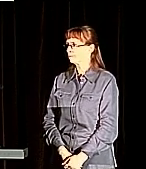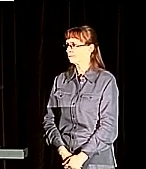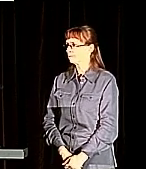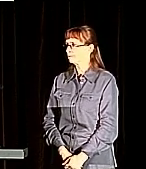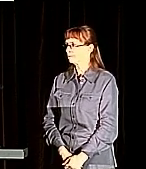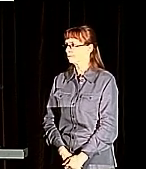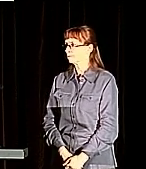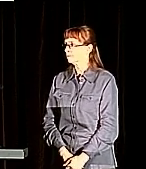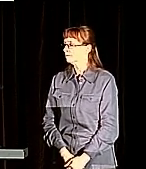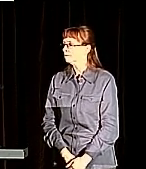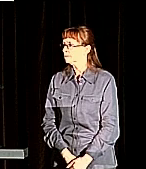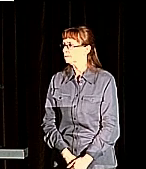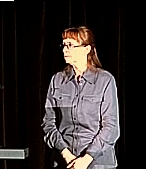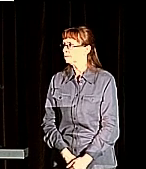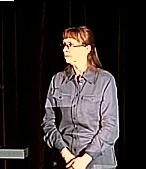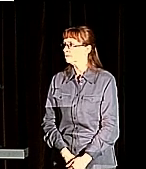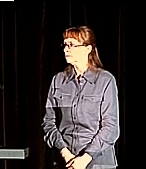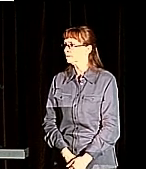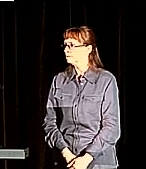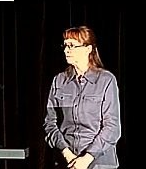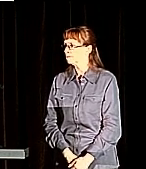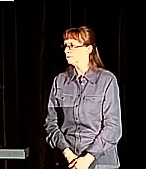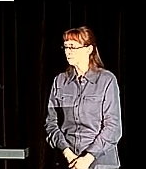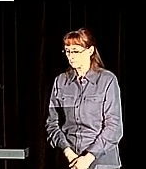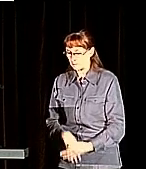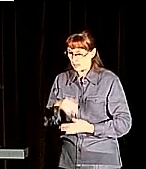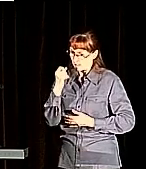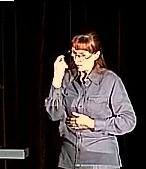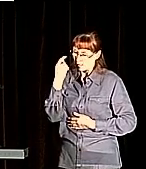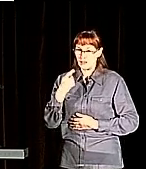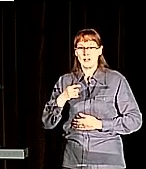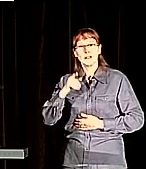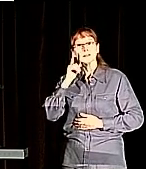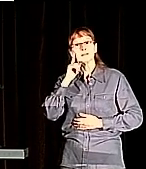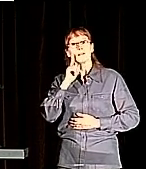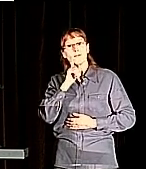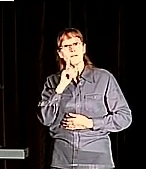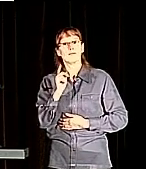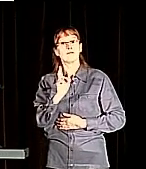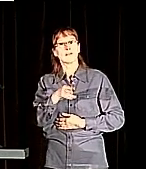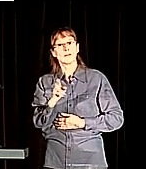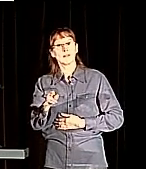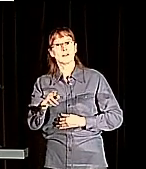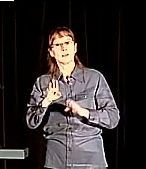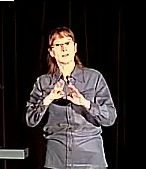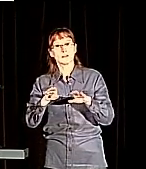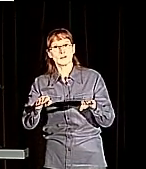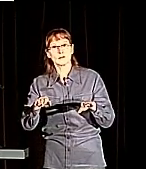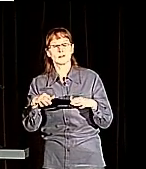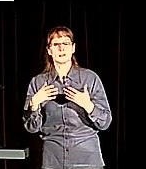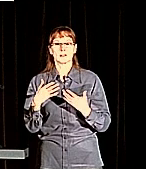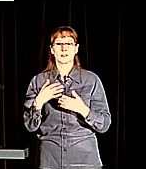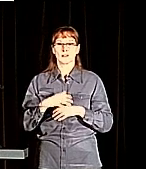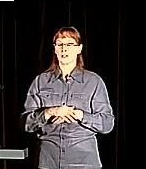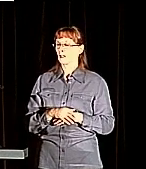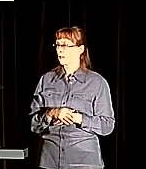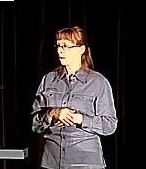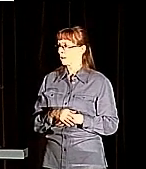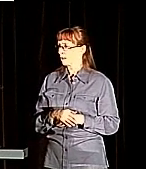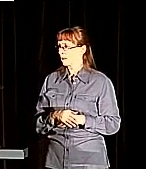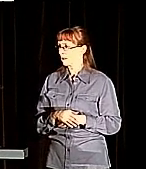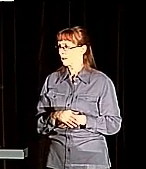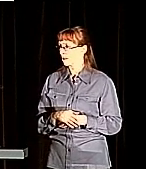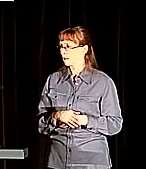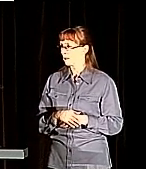One of the challenges of being a low-incident population, especially in the era of IDEA and mainstream education, is that you